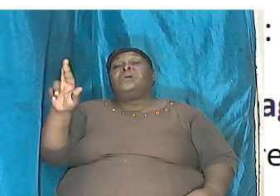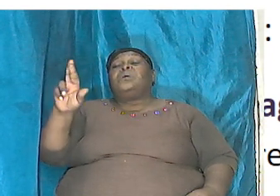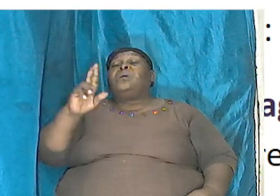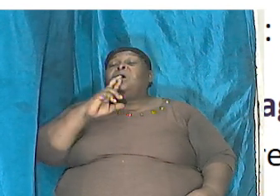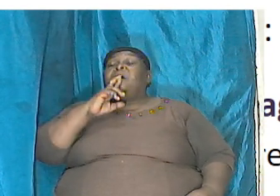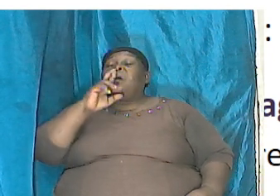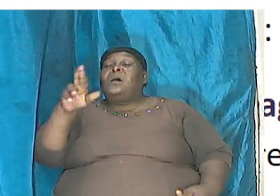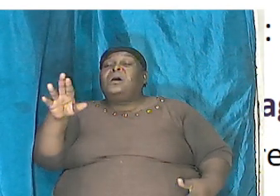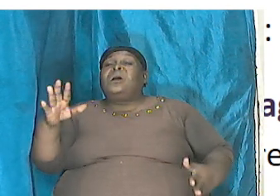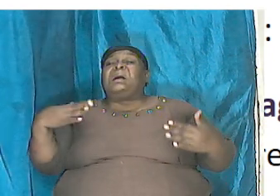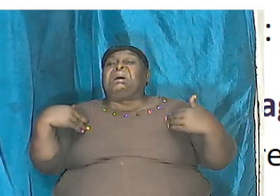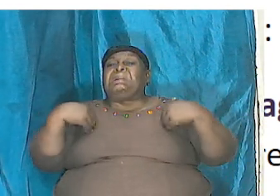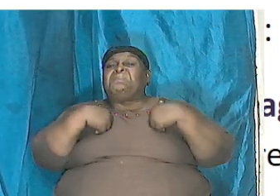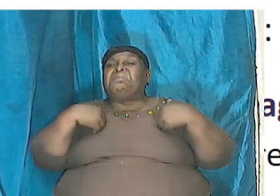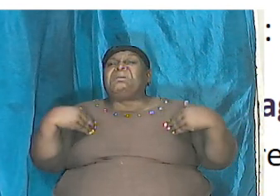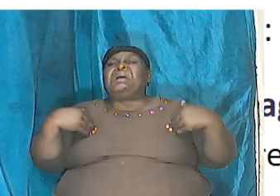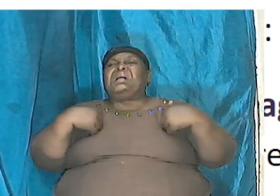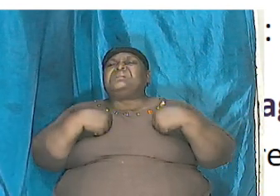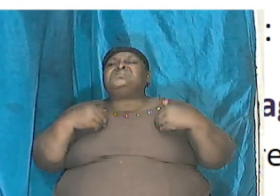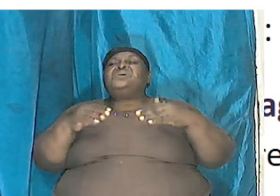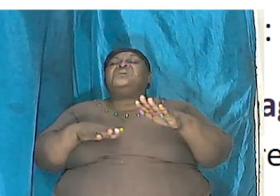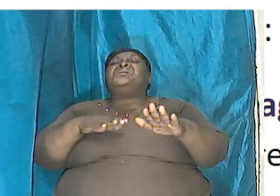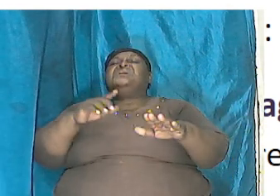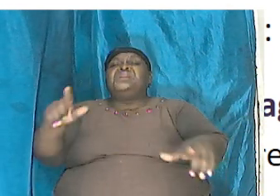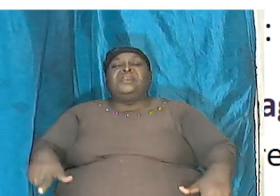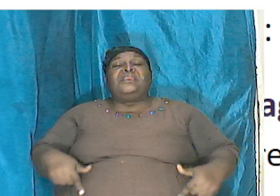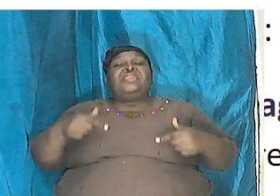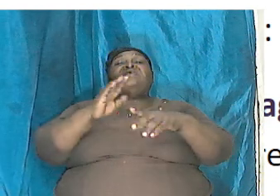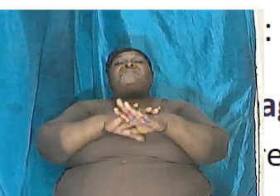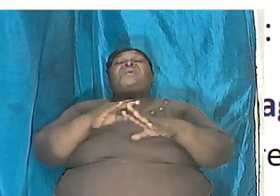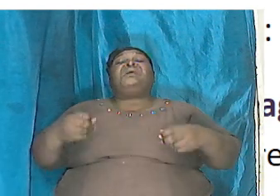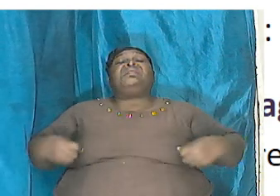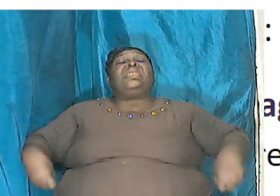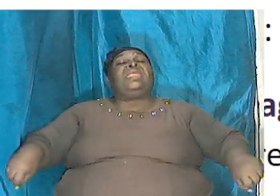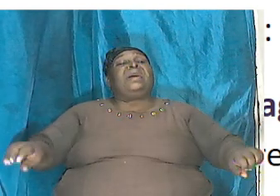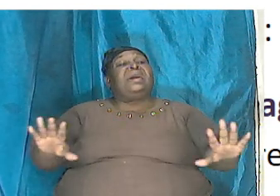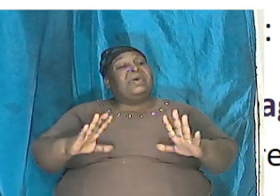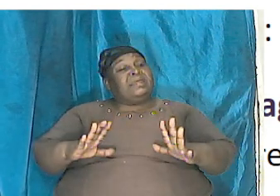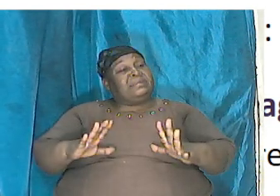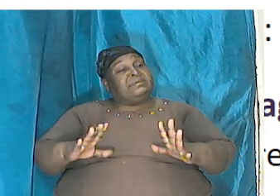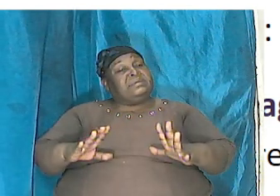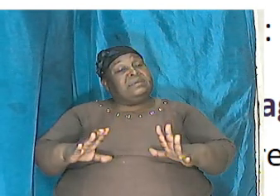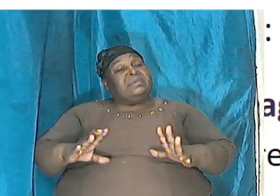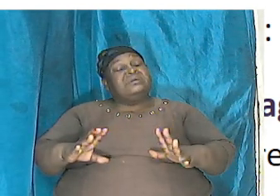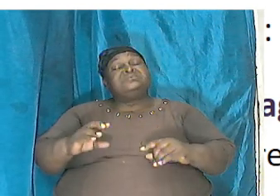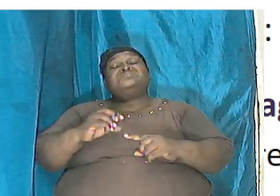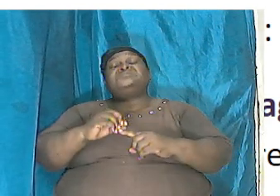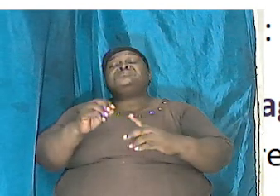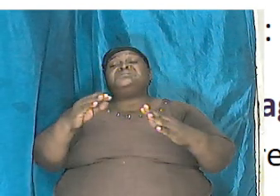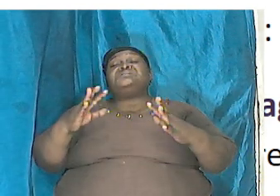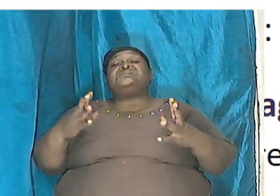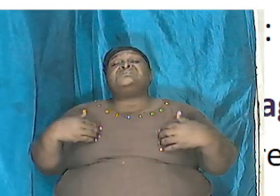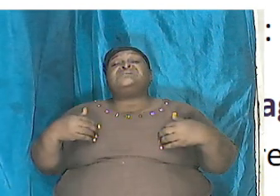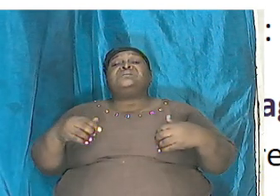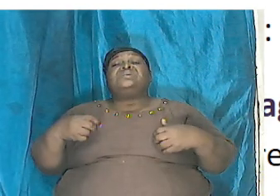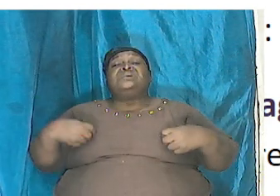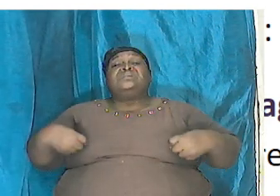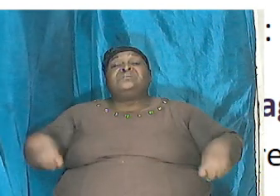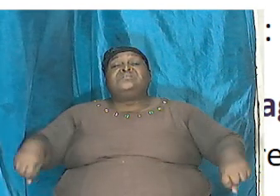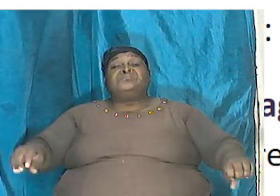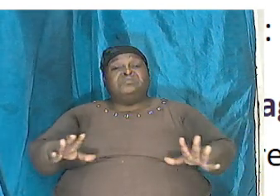that they roam the land and there is a particular species that roam sea